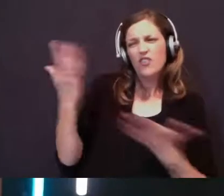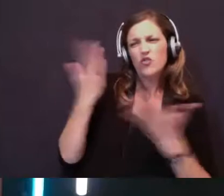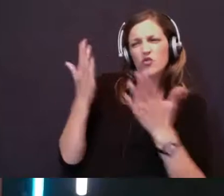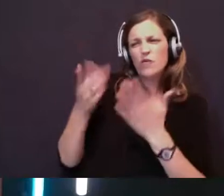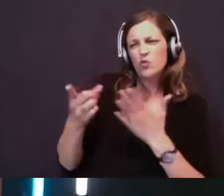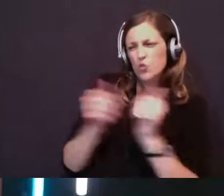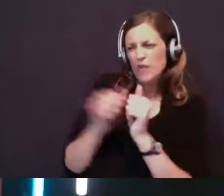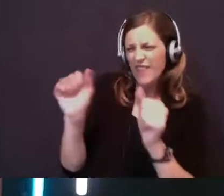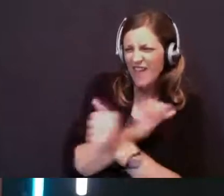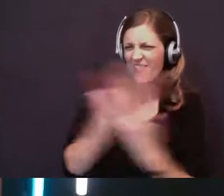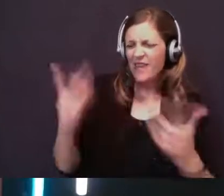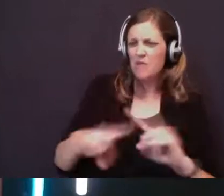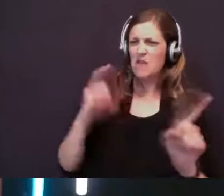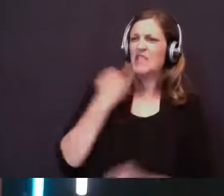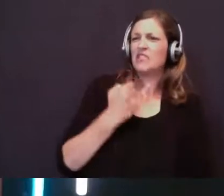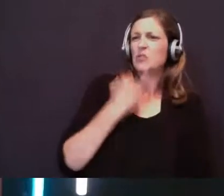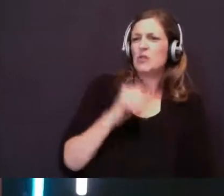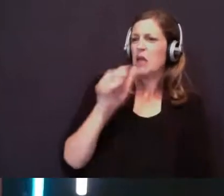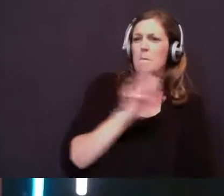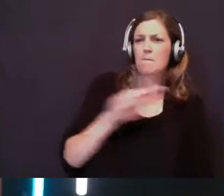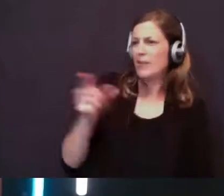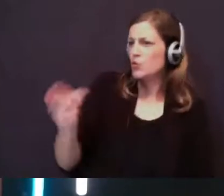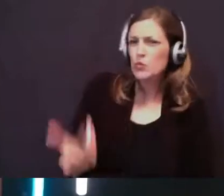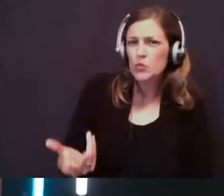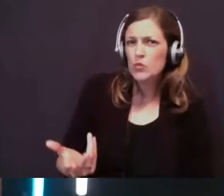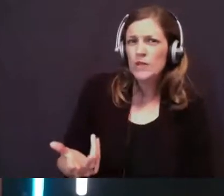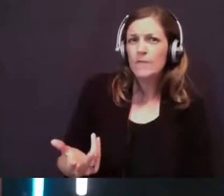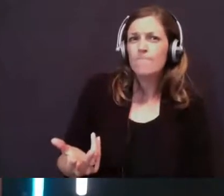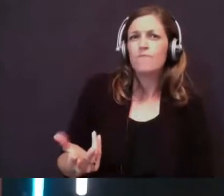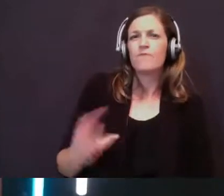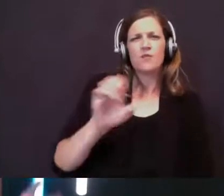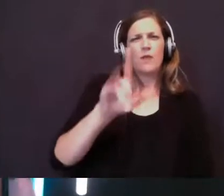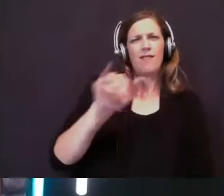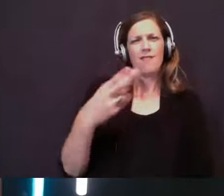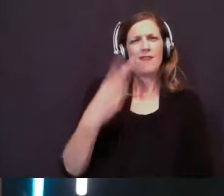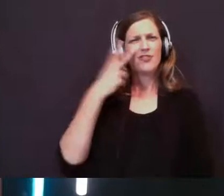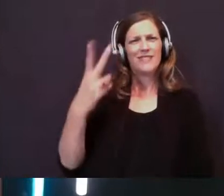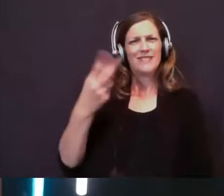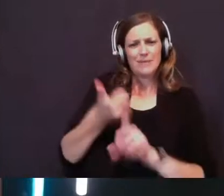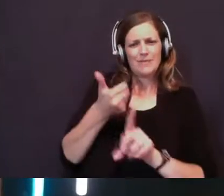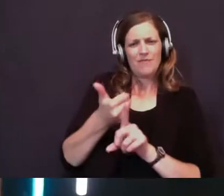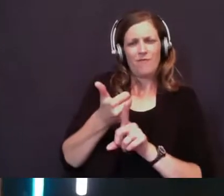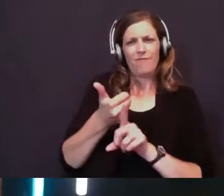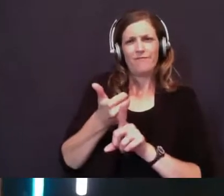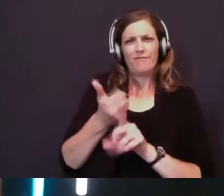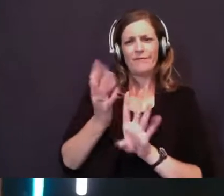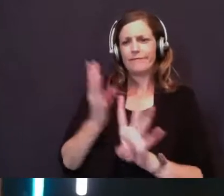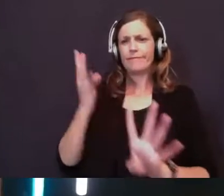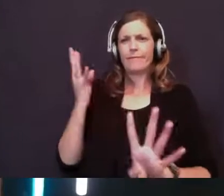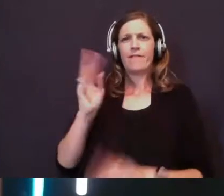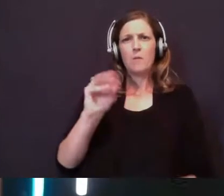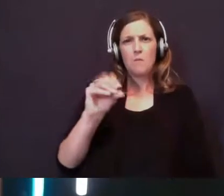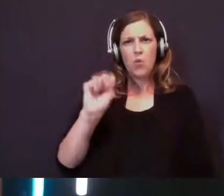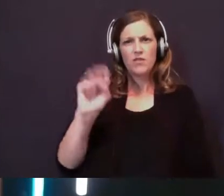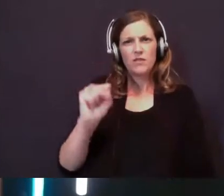had. Yet Israel hasn't turned back. He sees himself, Elijah sees himself in the line of Moses, right? I'm a prophet of the